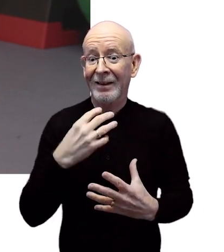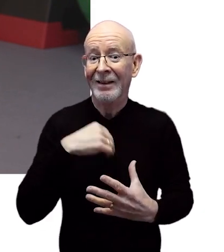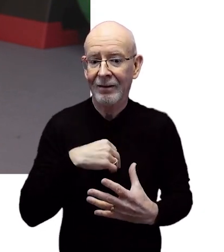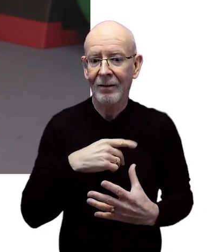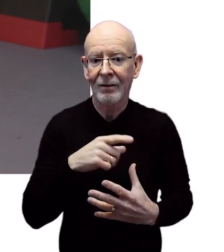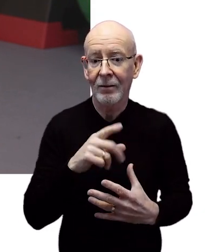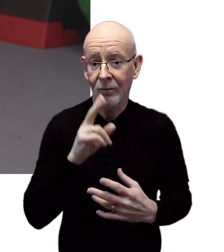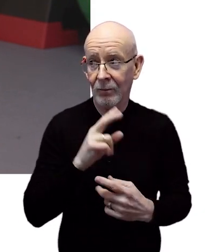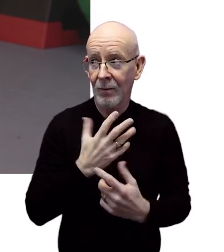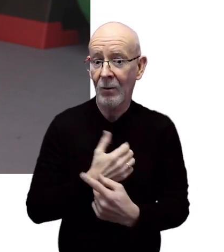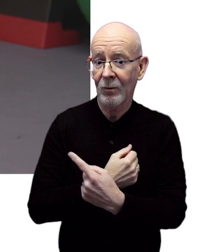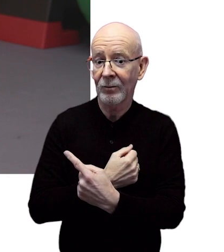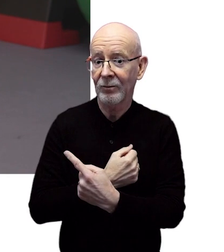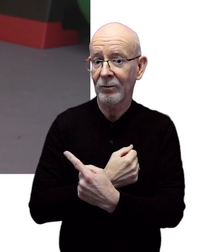even.